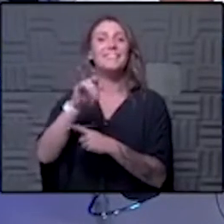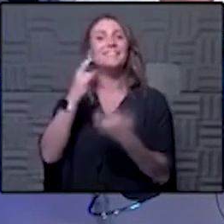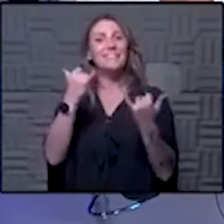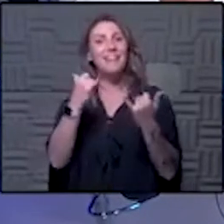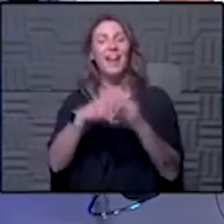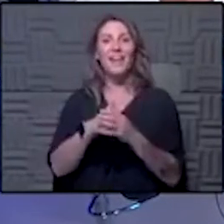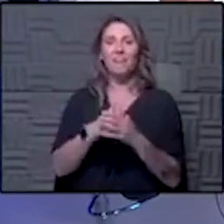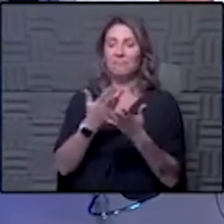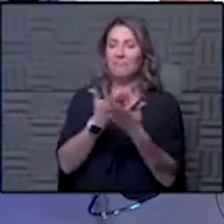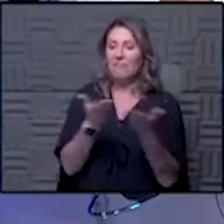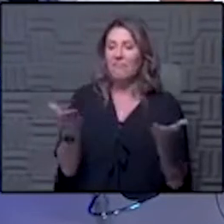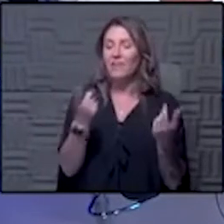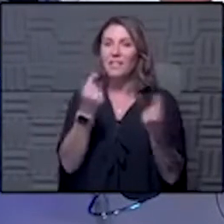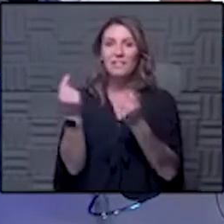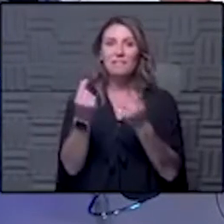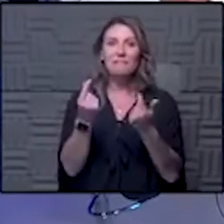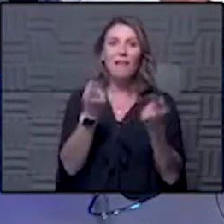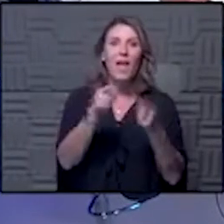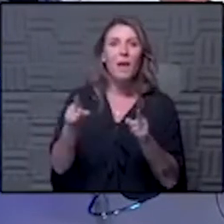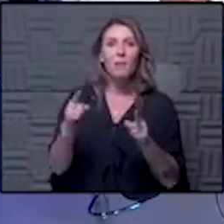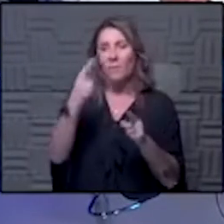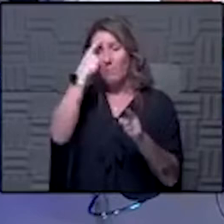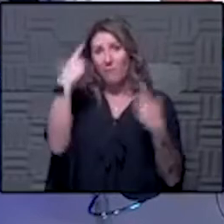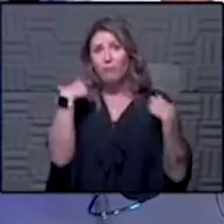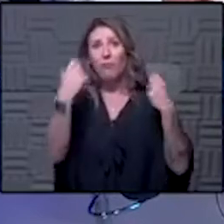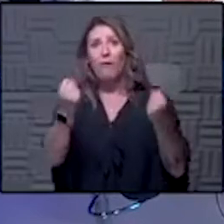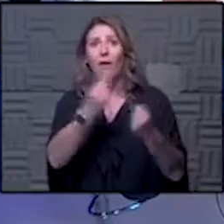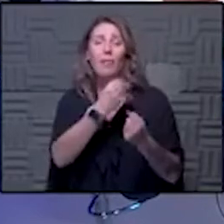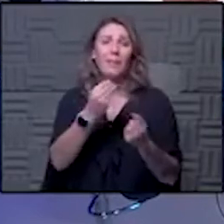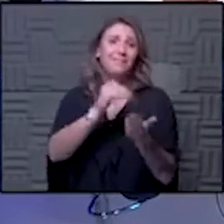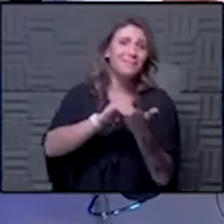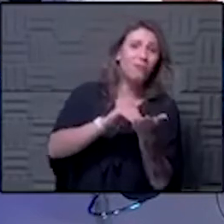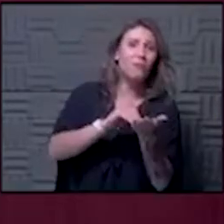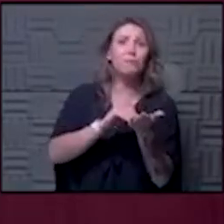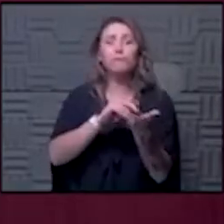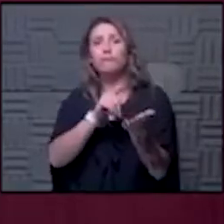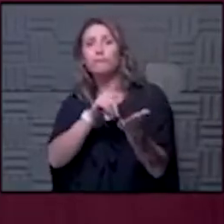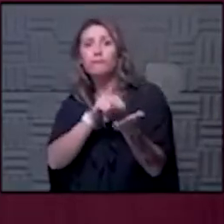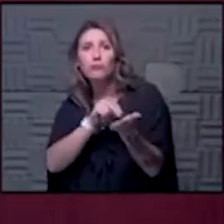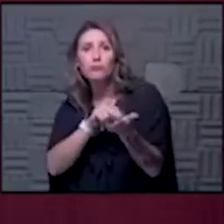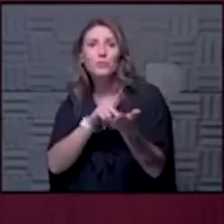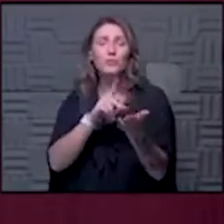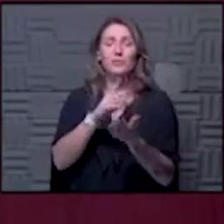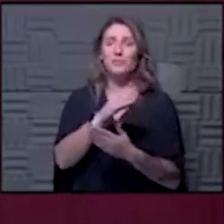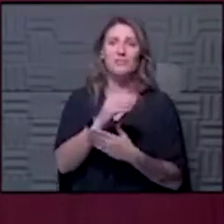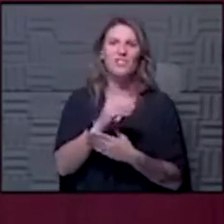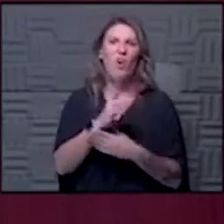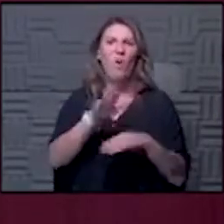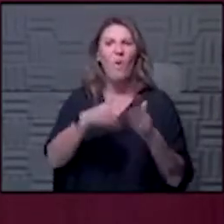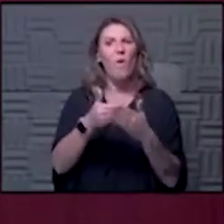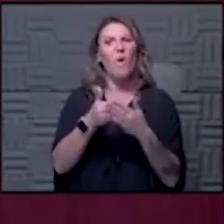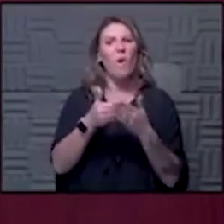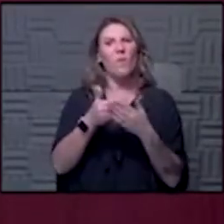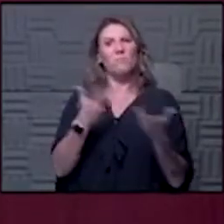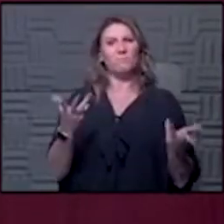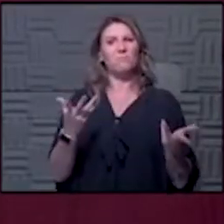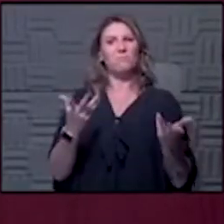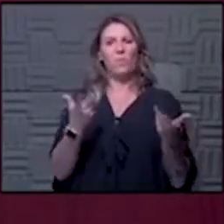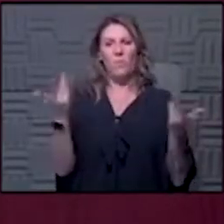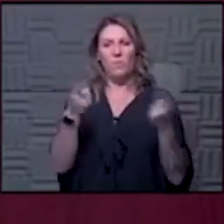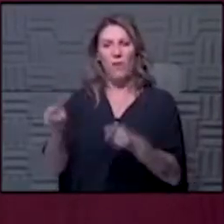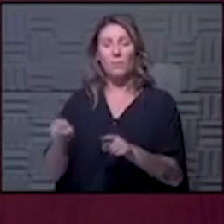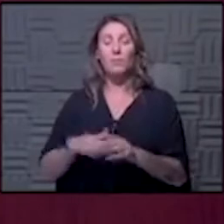are going on out there for mental health with providers and frontline health workers yeah absolutely glad to be with you all this morning so I think